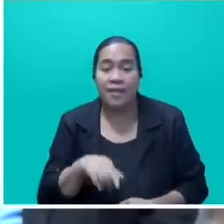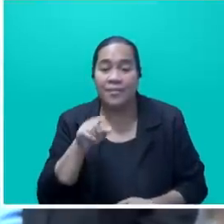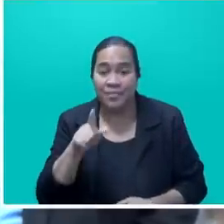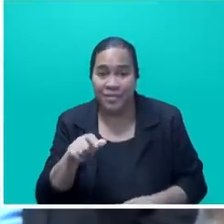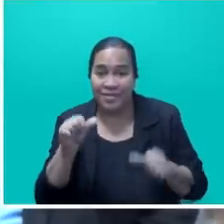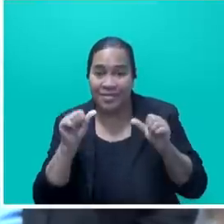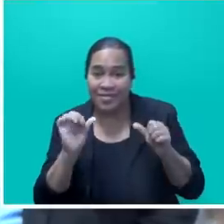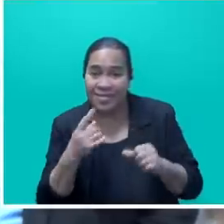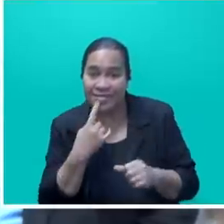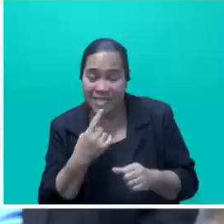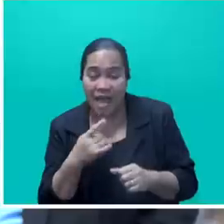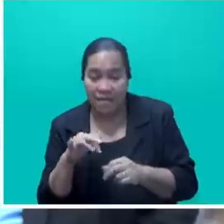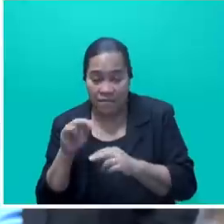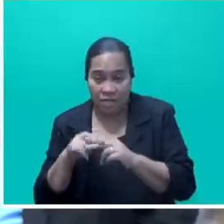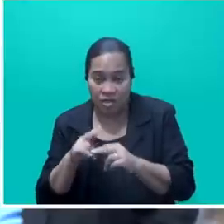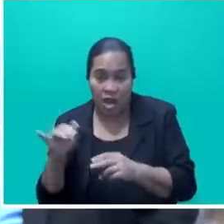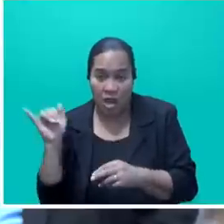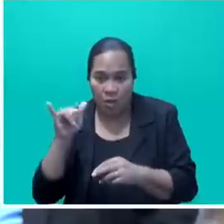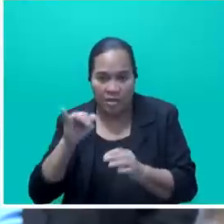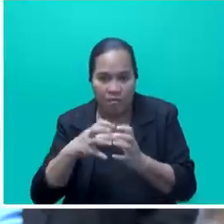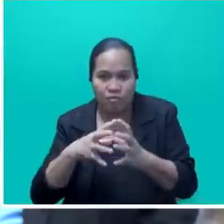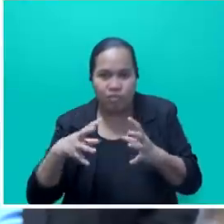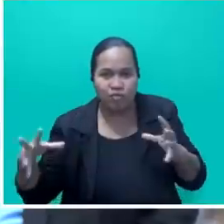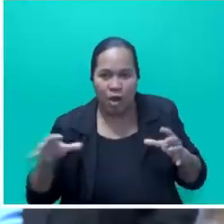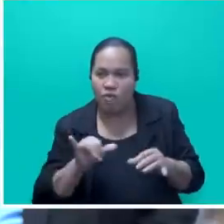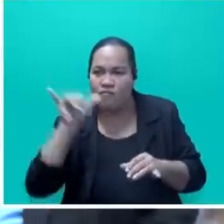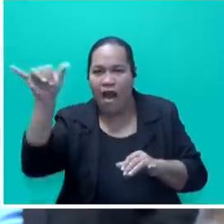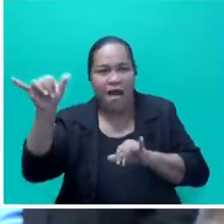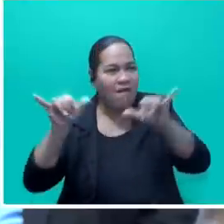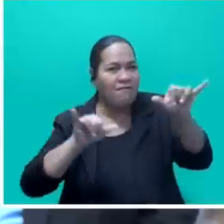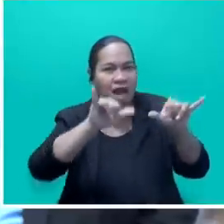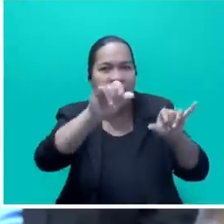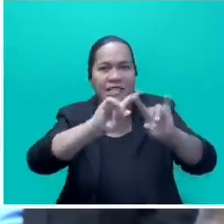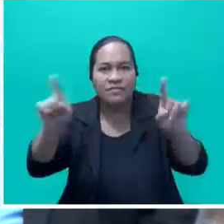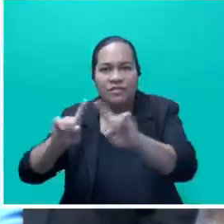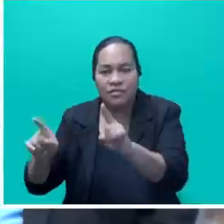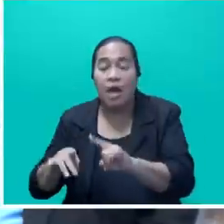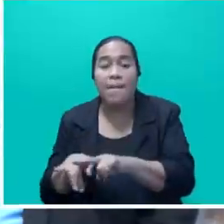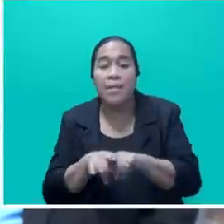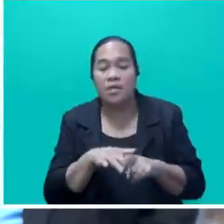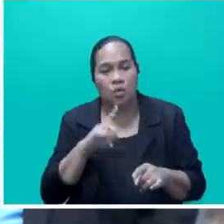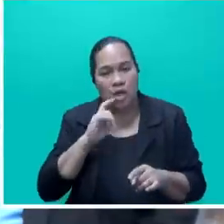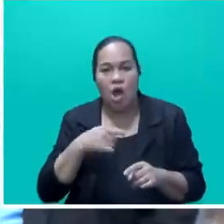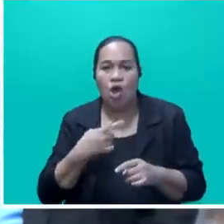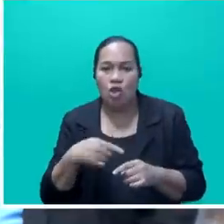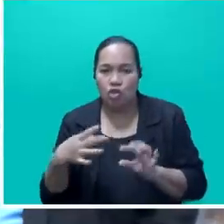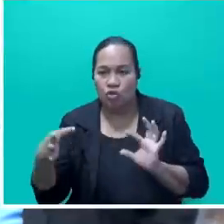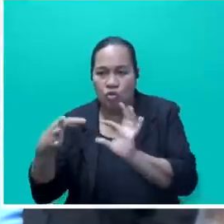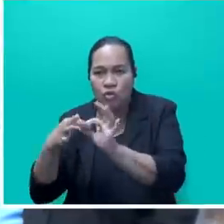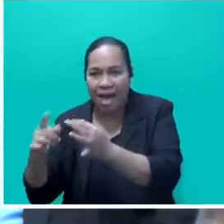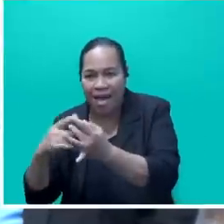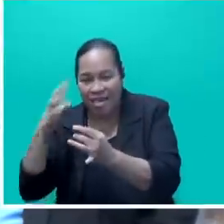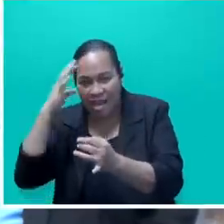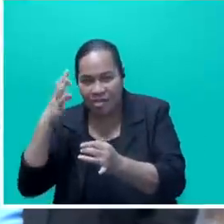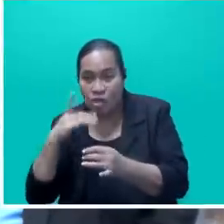Fiji Airways is expanding its global network, which means that it will continue to invest in new routes. We are already reporting